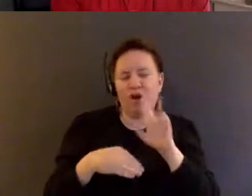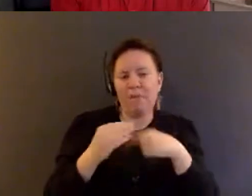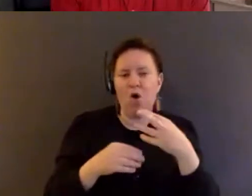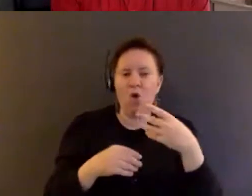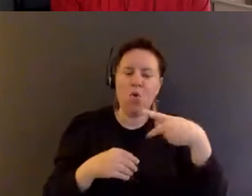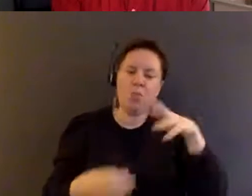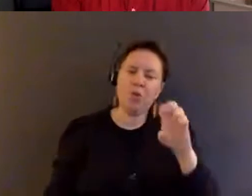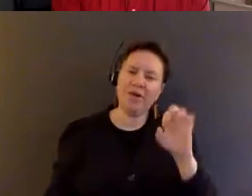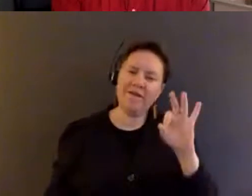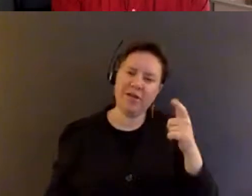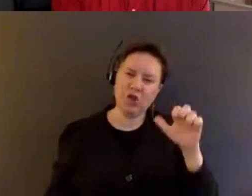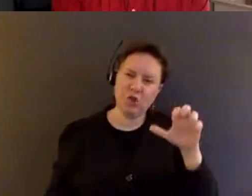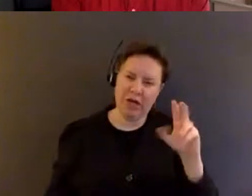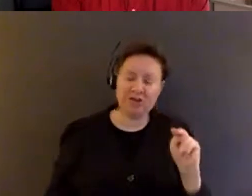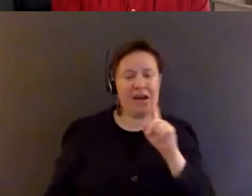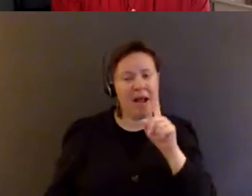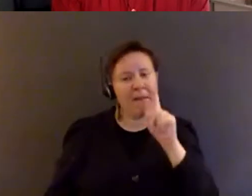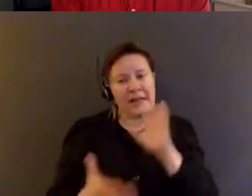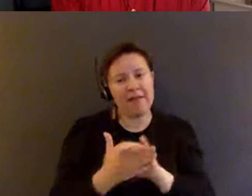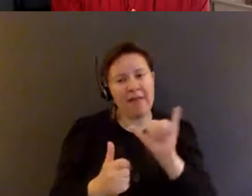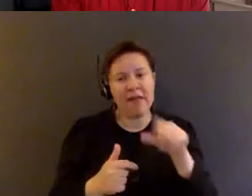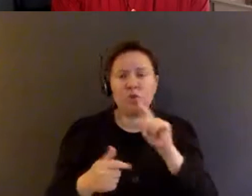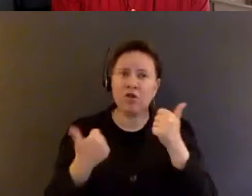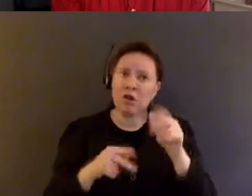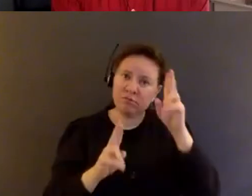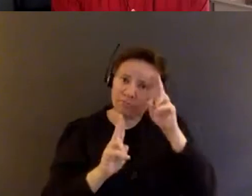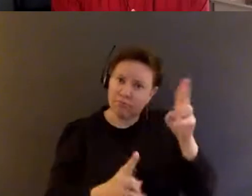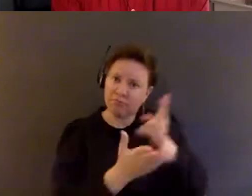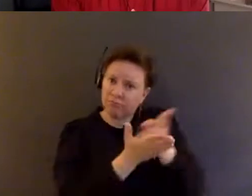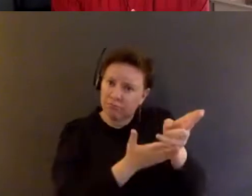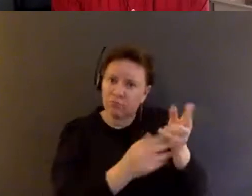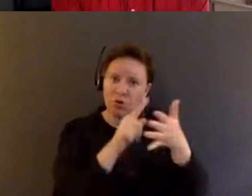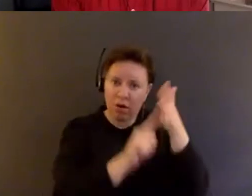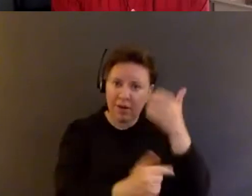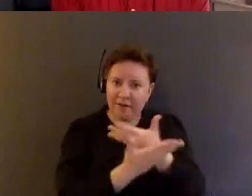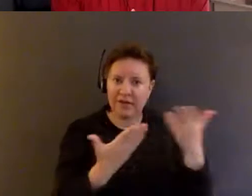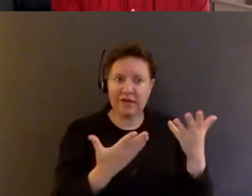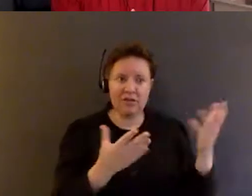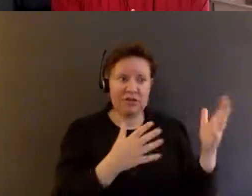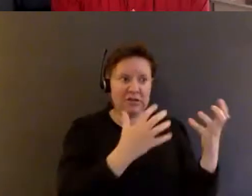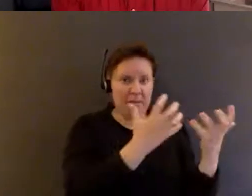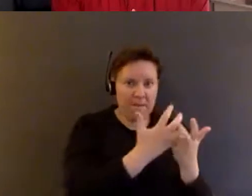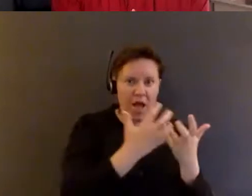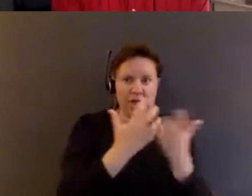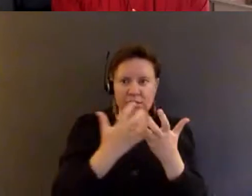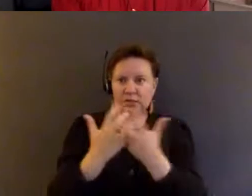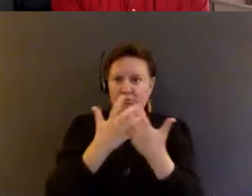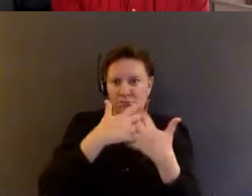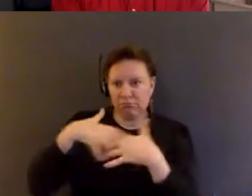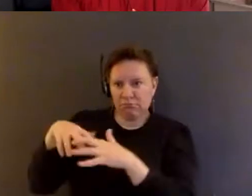that. And so I try to stay true to a lot of those things and just combine them together. Um,